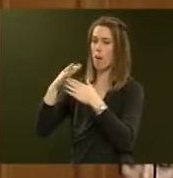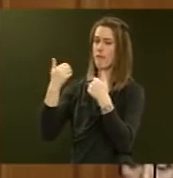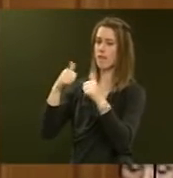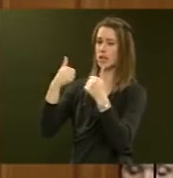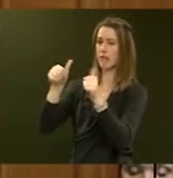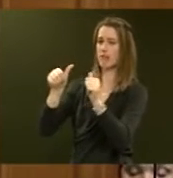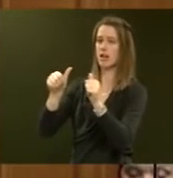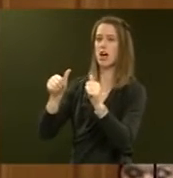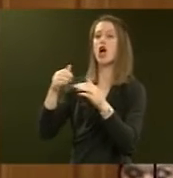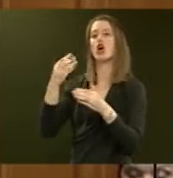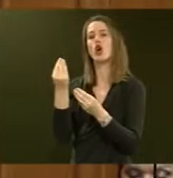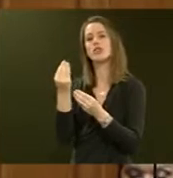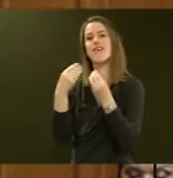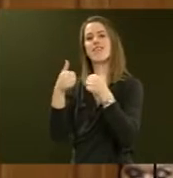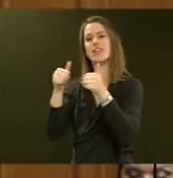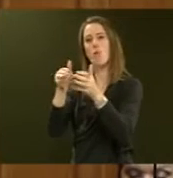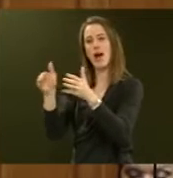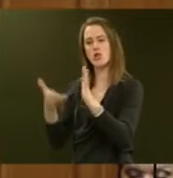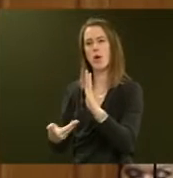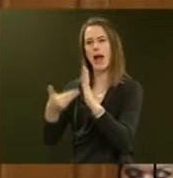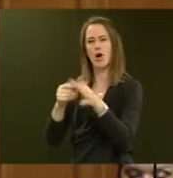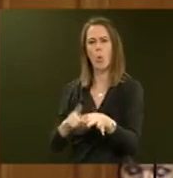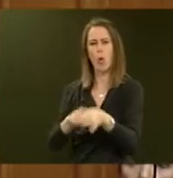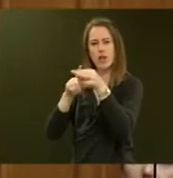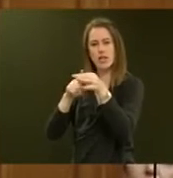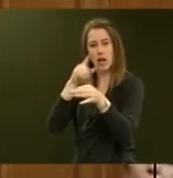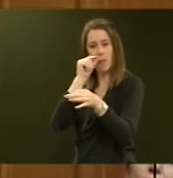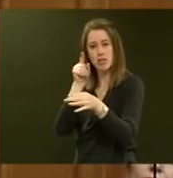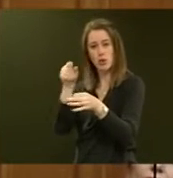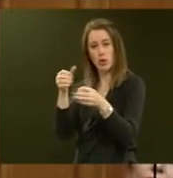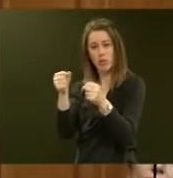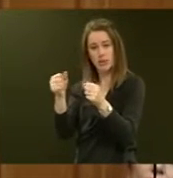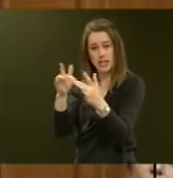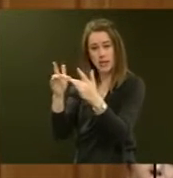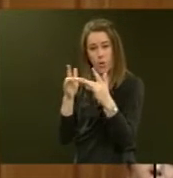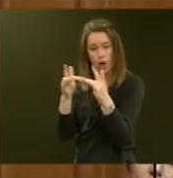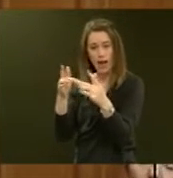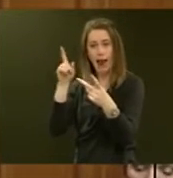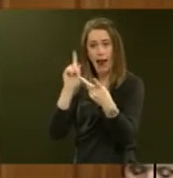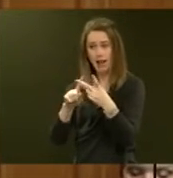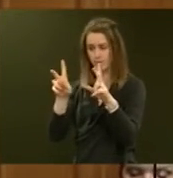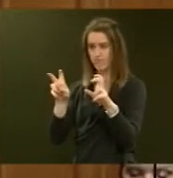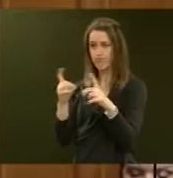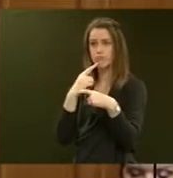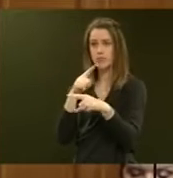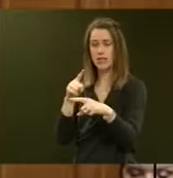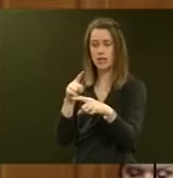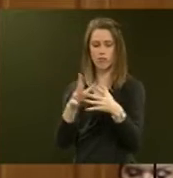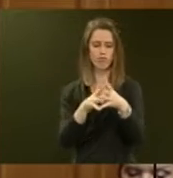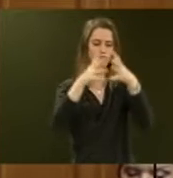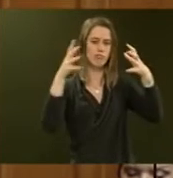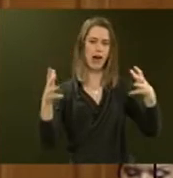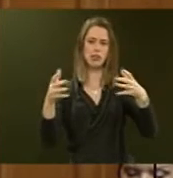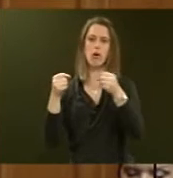way to add quality and capacity to the prison network, and that large-scale prisons